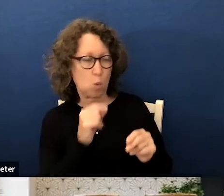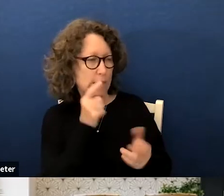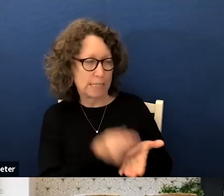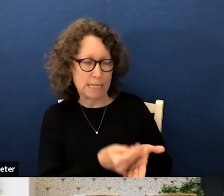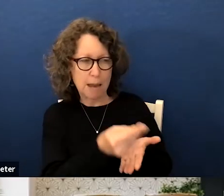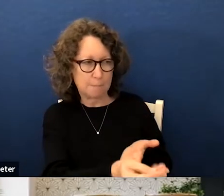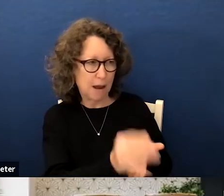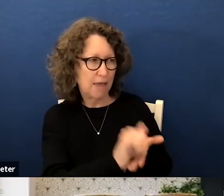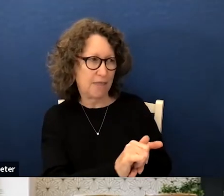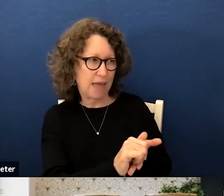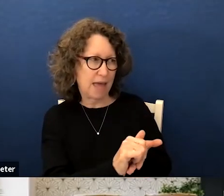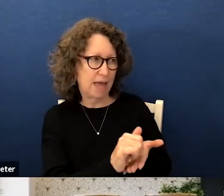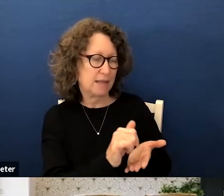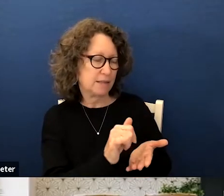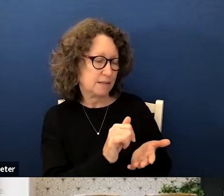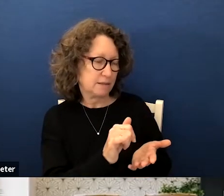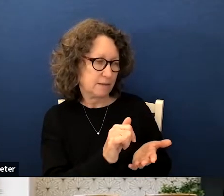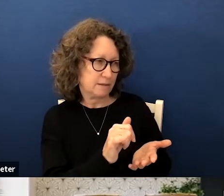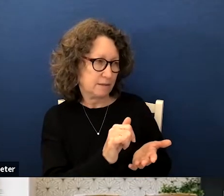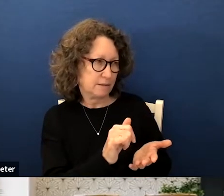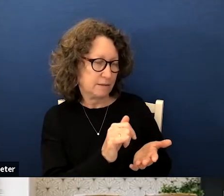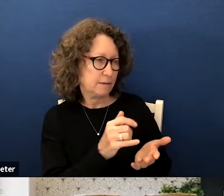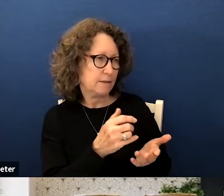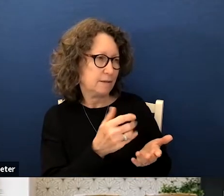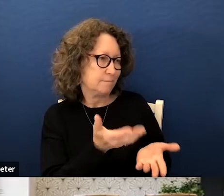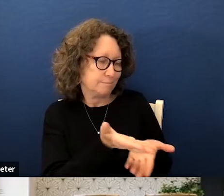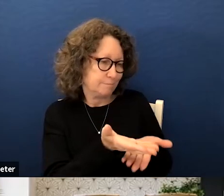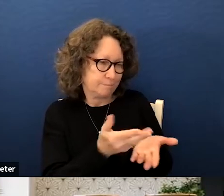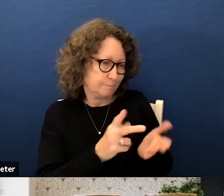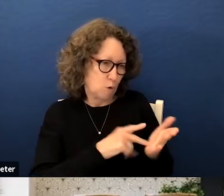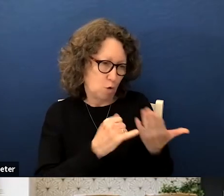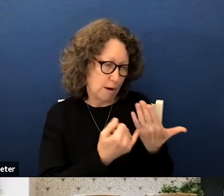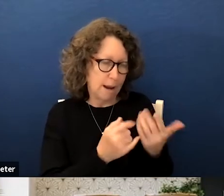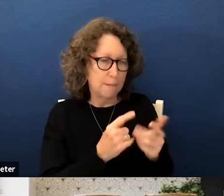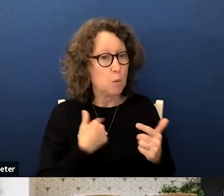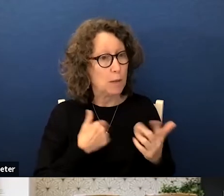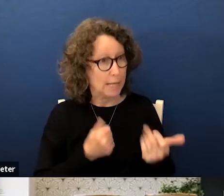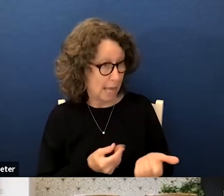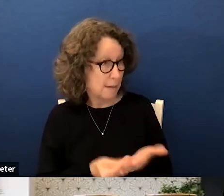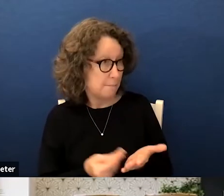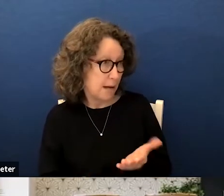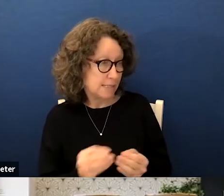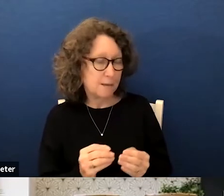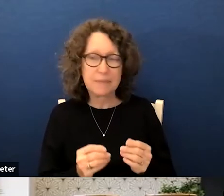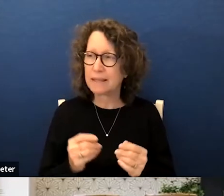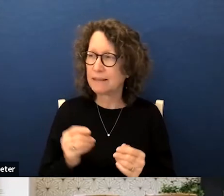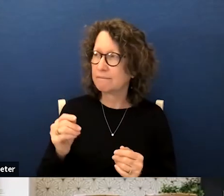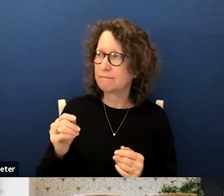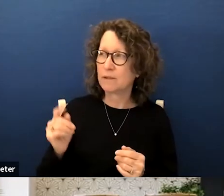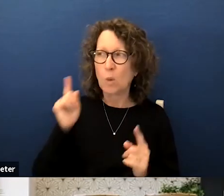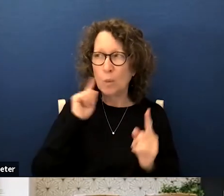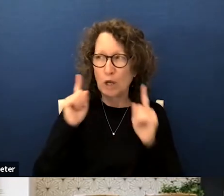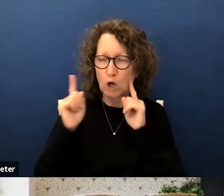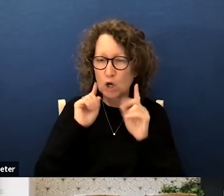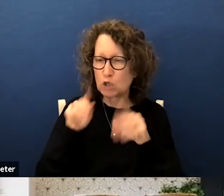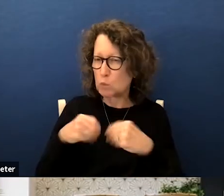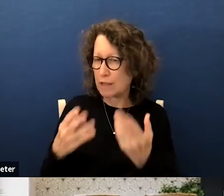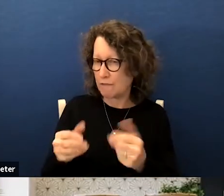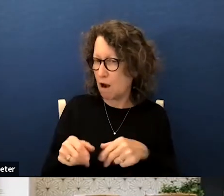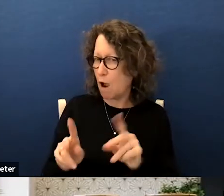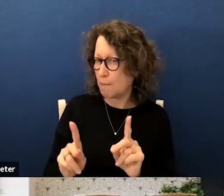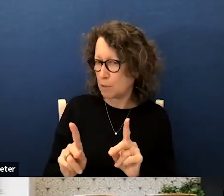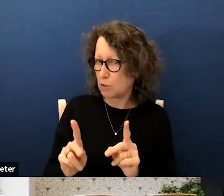those tools but we can add them if the board wishes us to do so i think that's something that that's heard just to give that opportunity